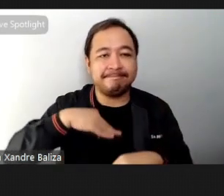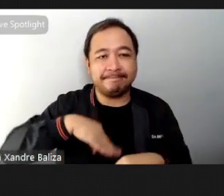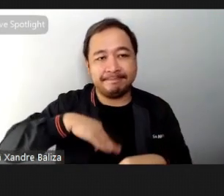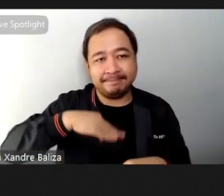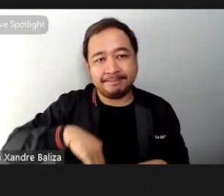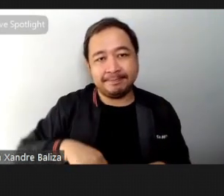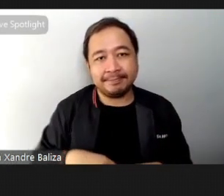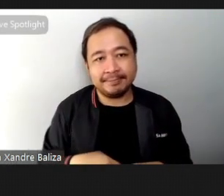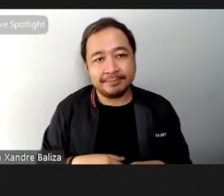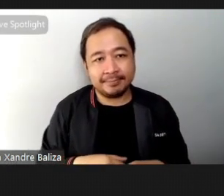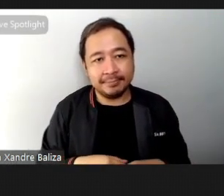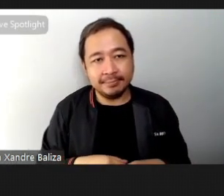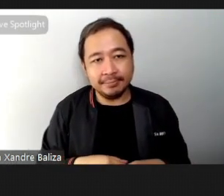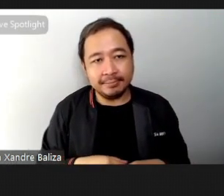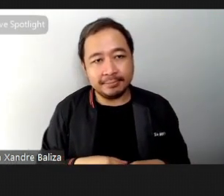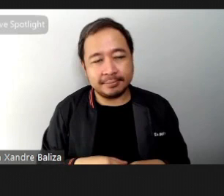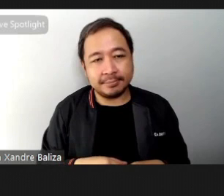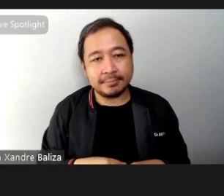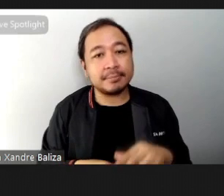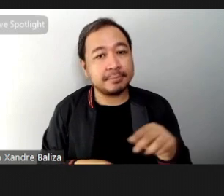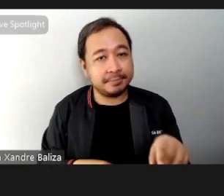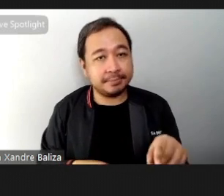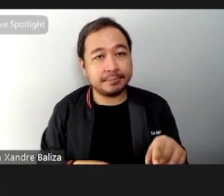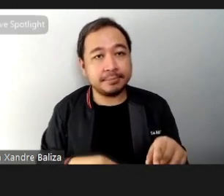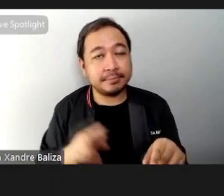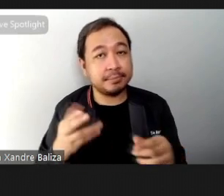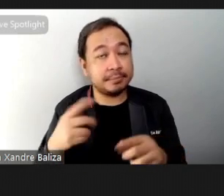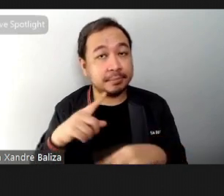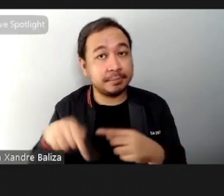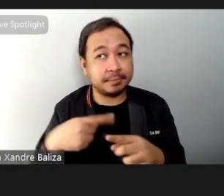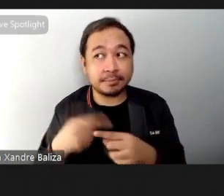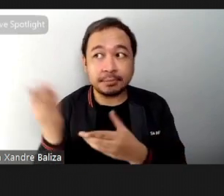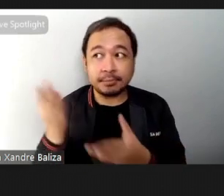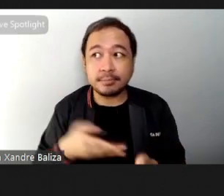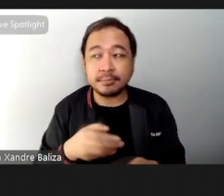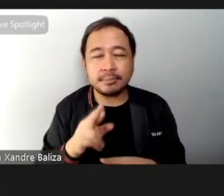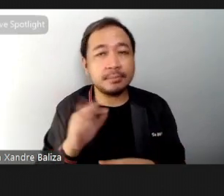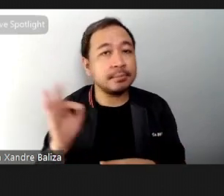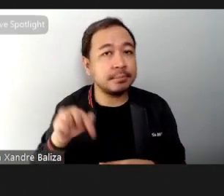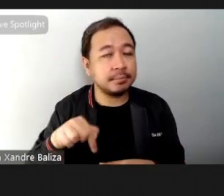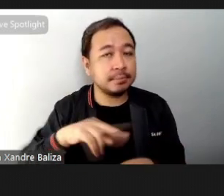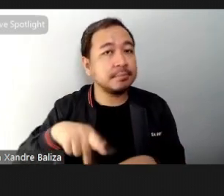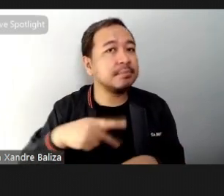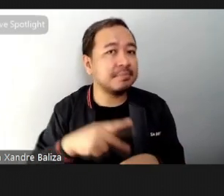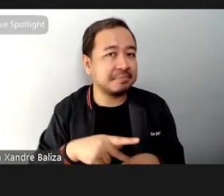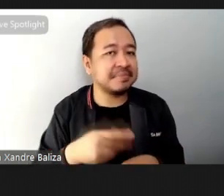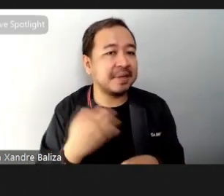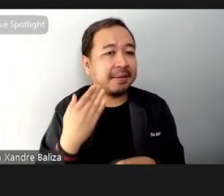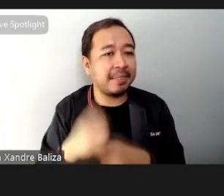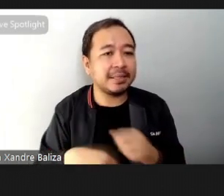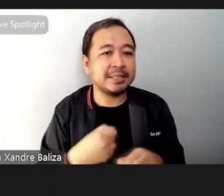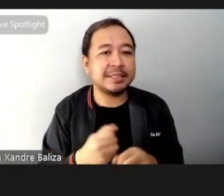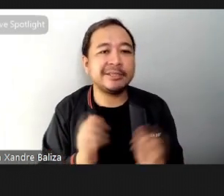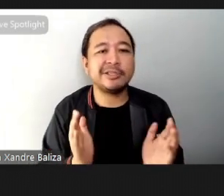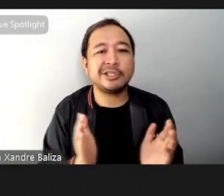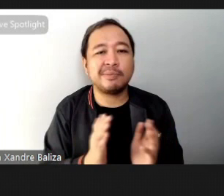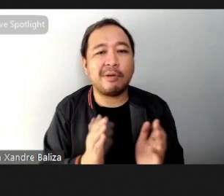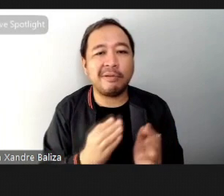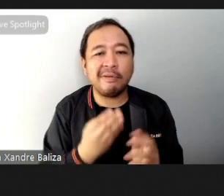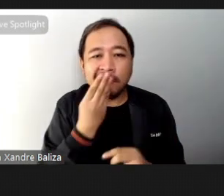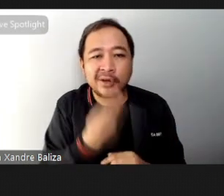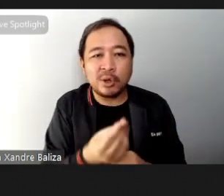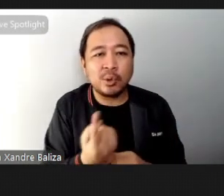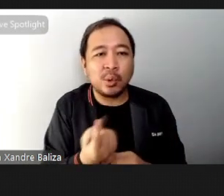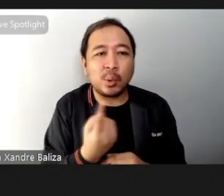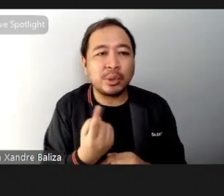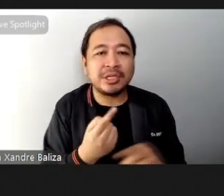when we brought row flow to the Philippines last year our group was really small we were really just a few people in Montanupa